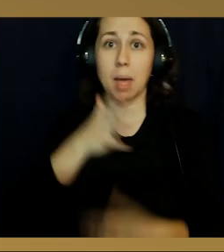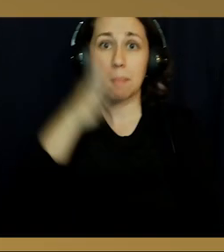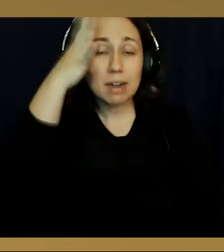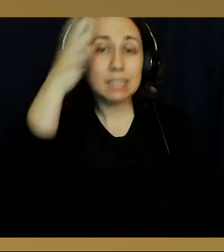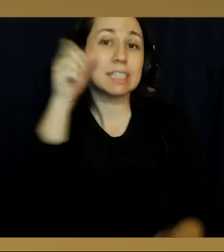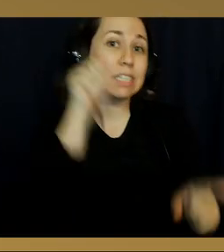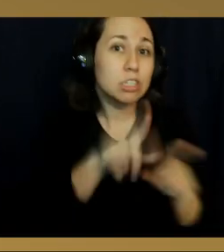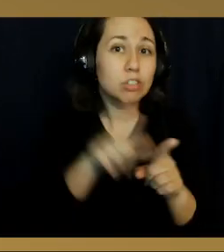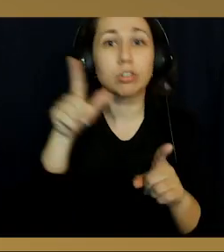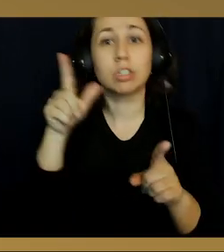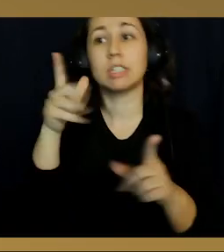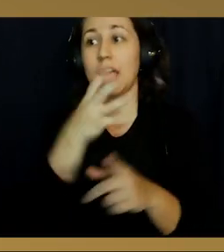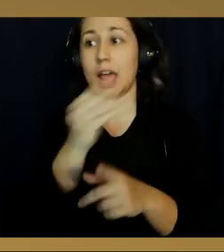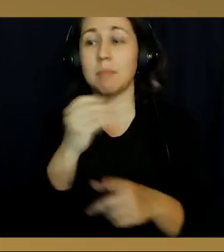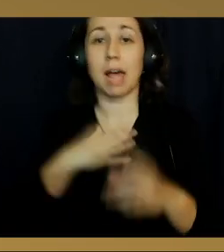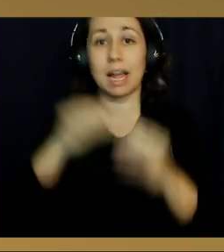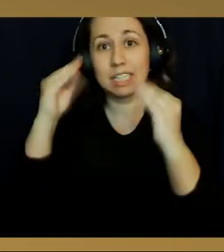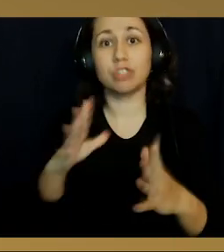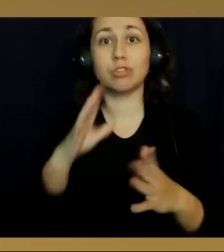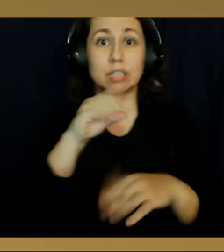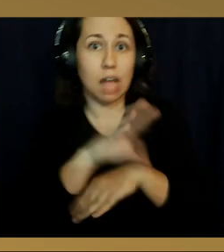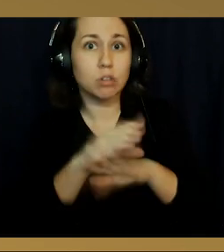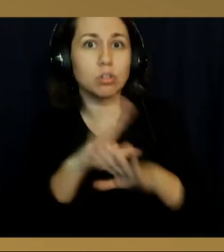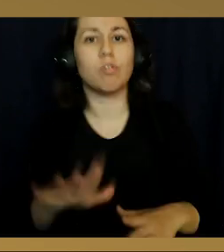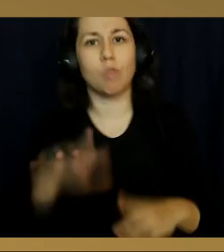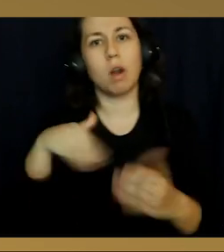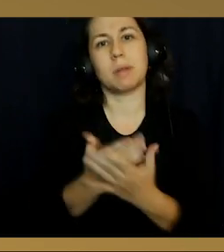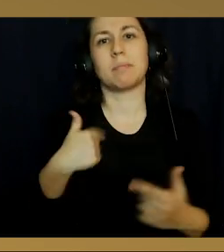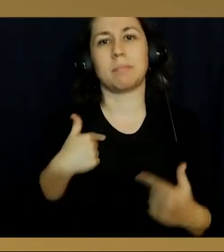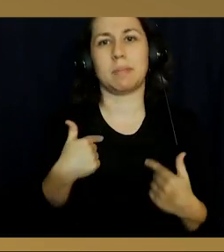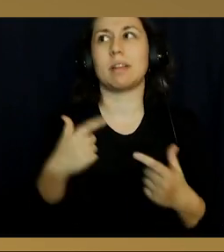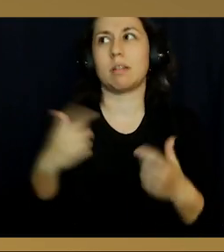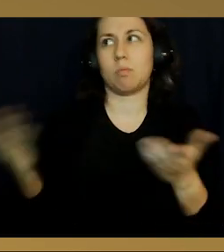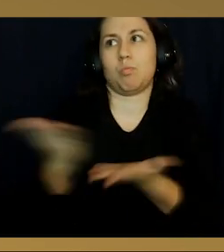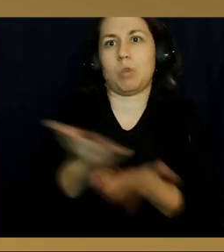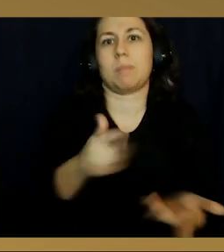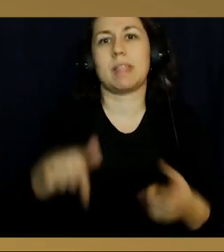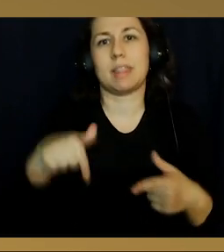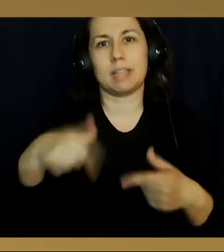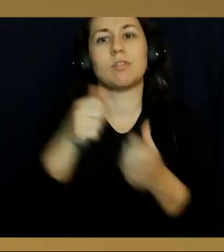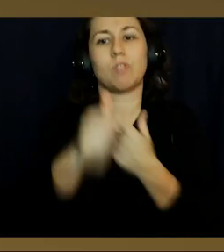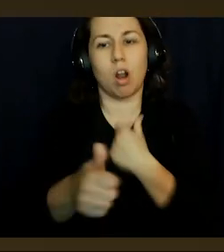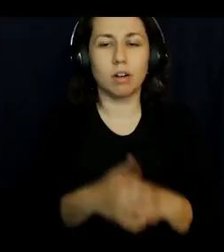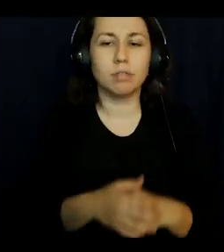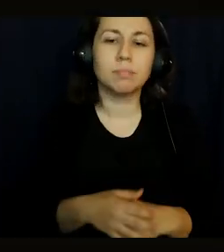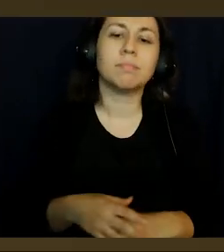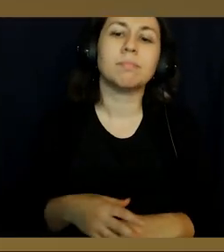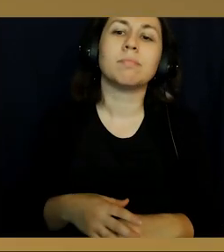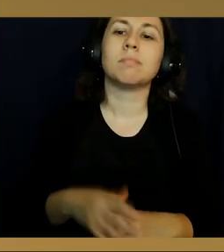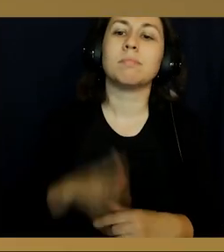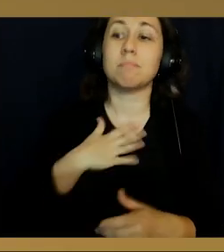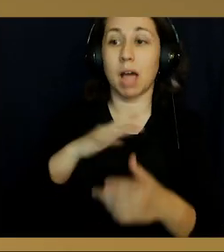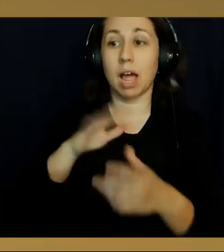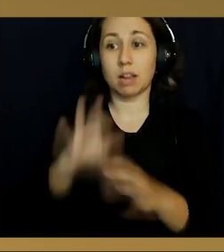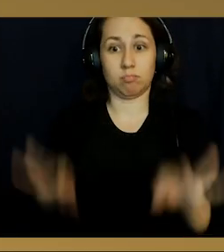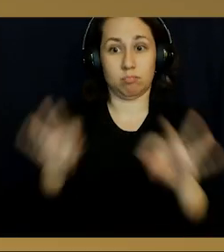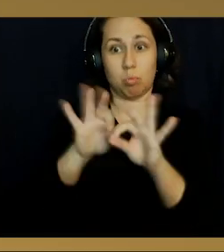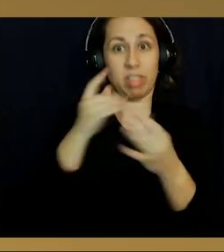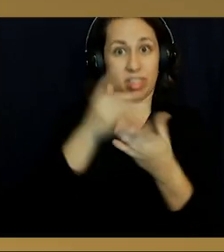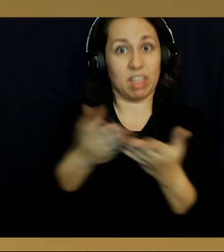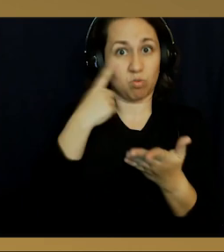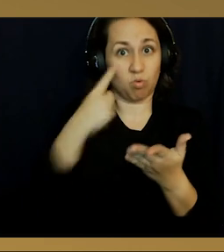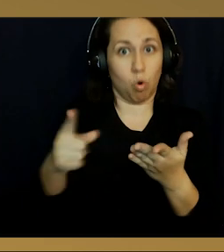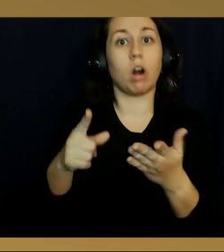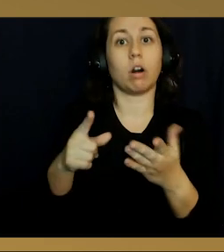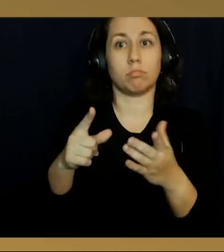First off, I would like to thank my parents, my sisters, my teachers, and my counselors for bringing me this far. My keys